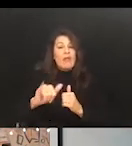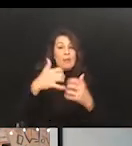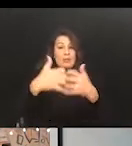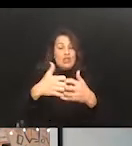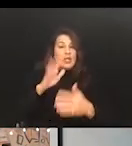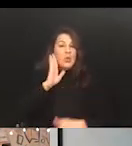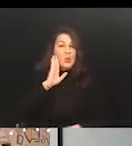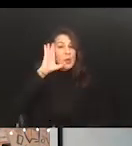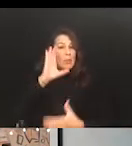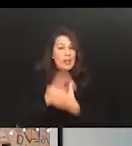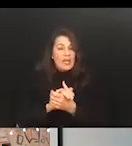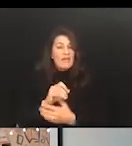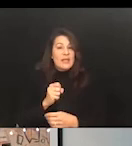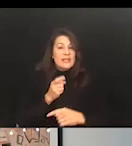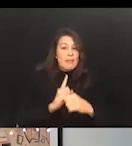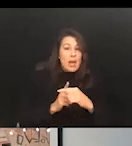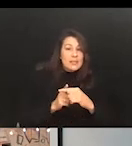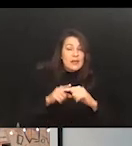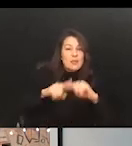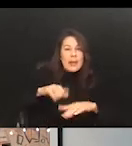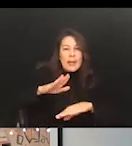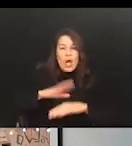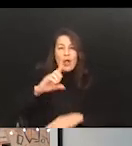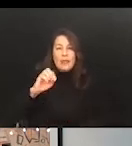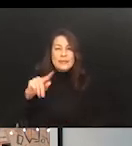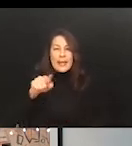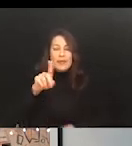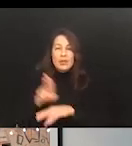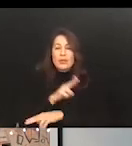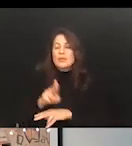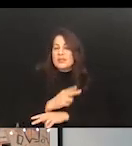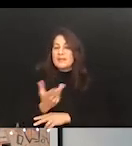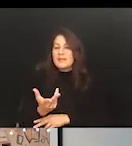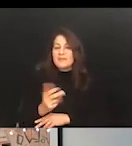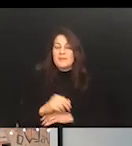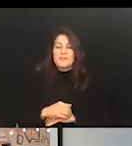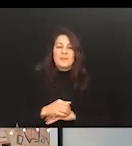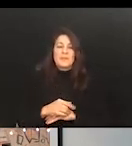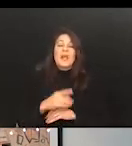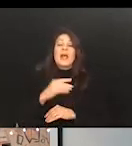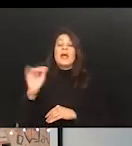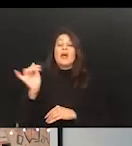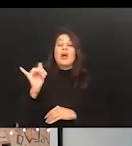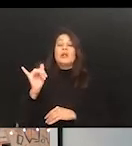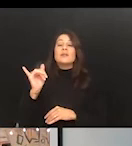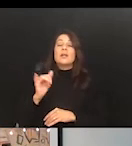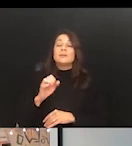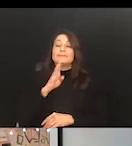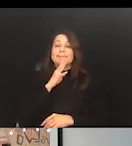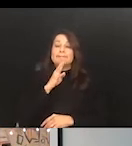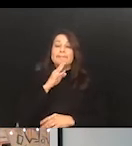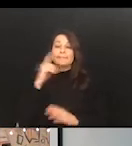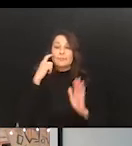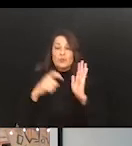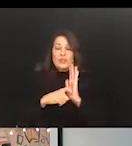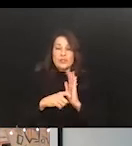is positive based on the data set it's using. Then there's also the speech recognition. I mentioned that some of these tools